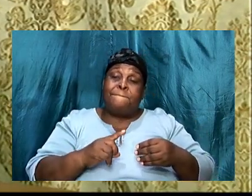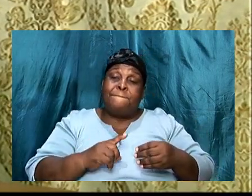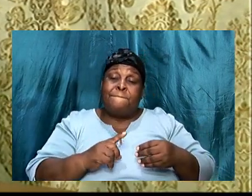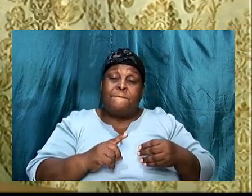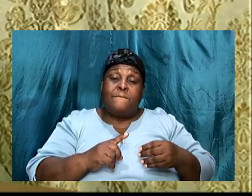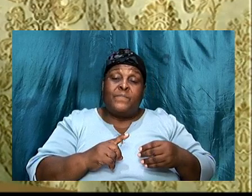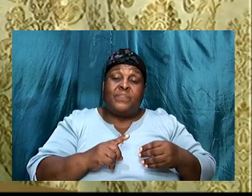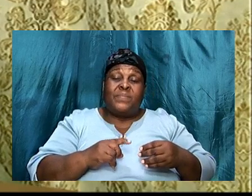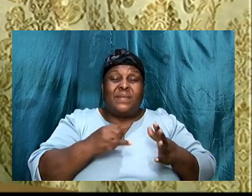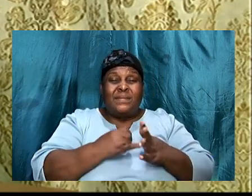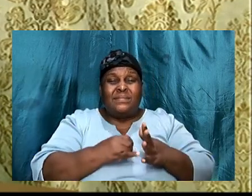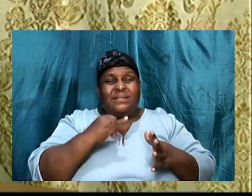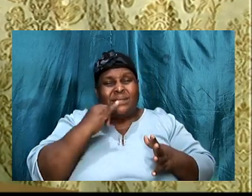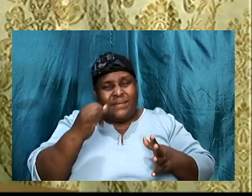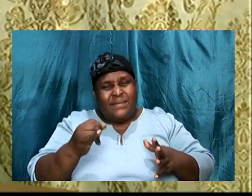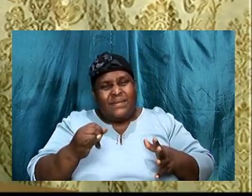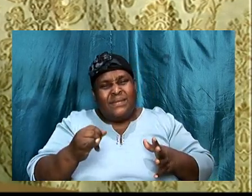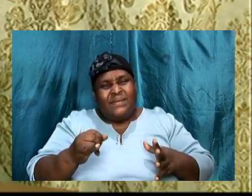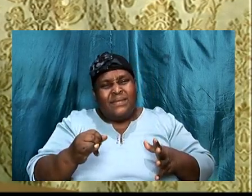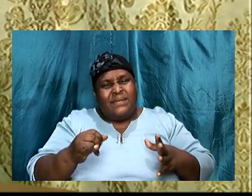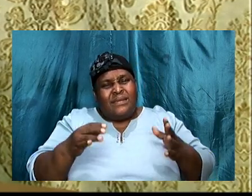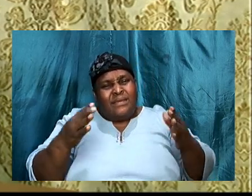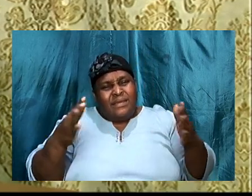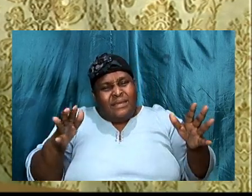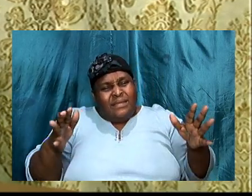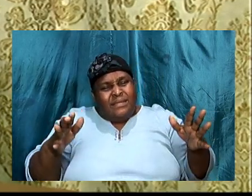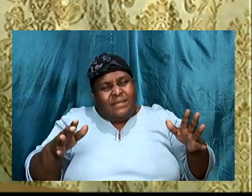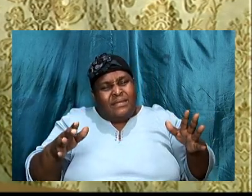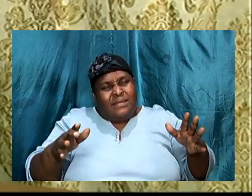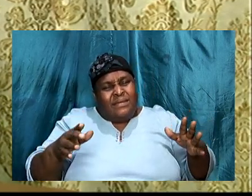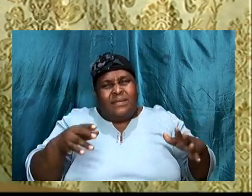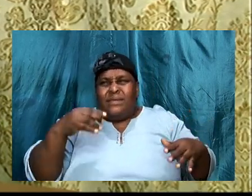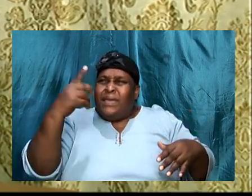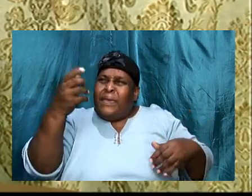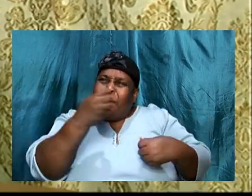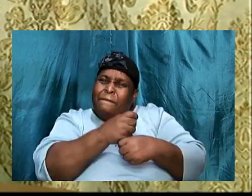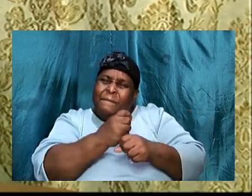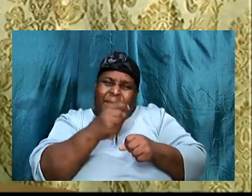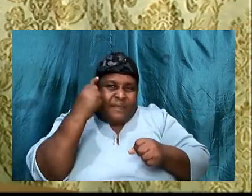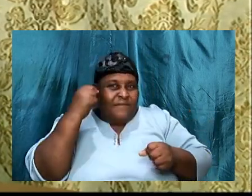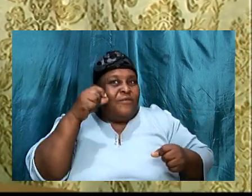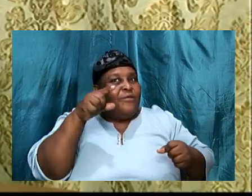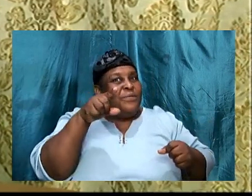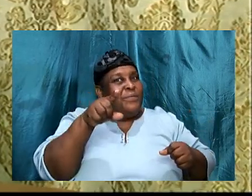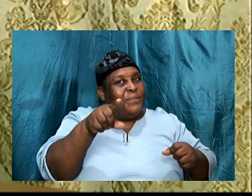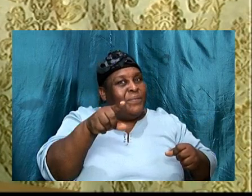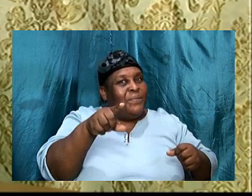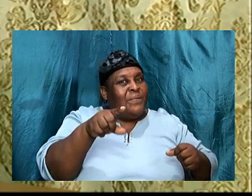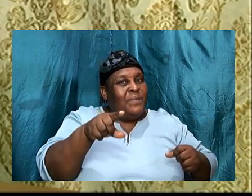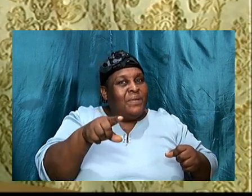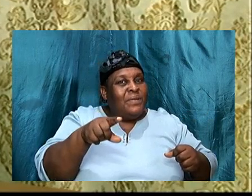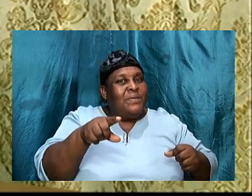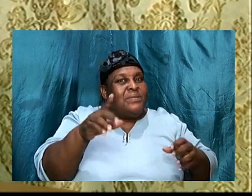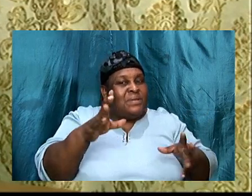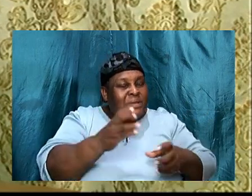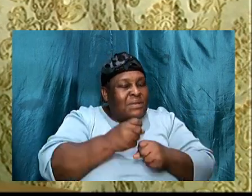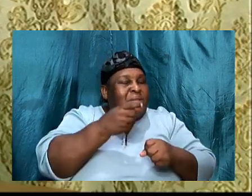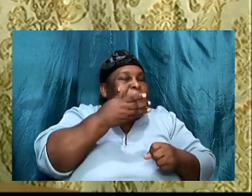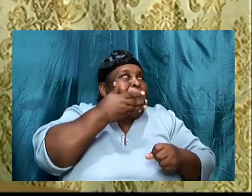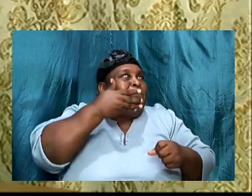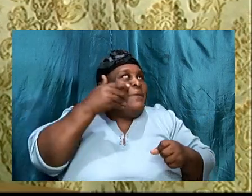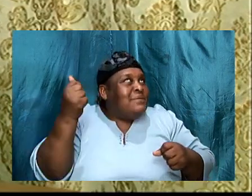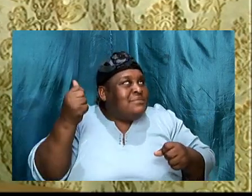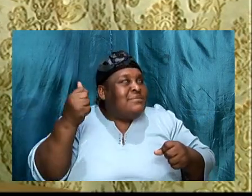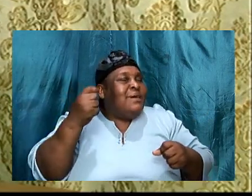It is according to the end, that he has ordained, for you. To get a better, understanding of